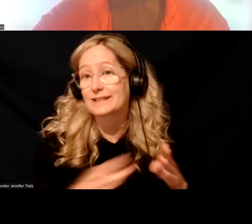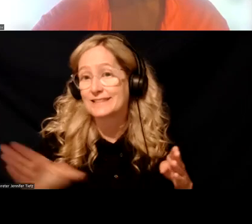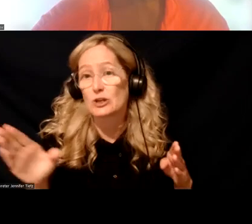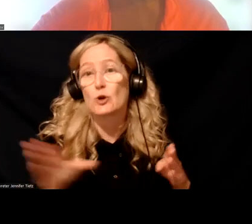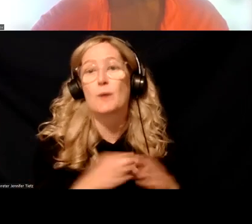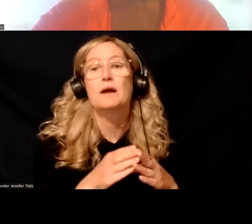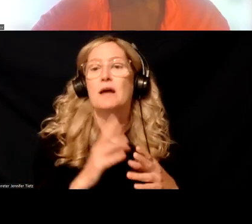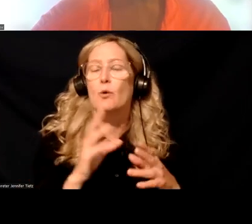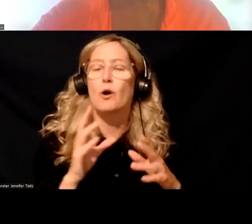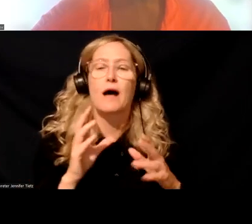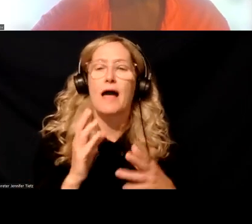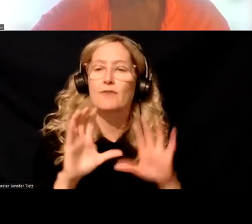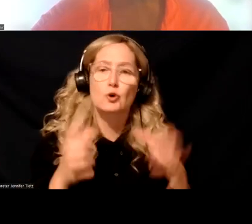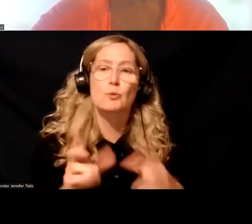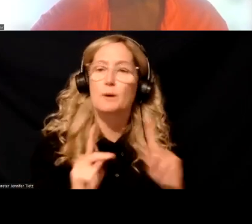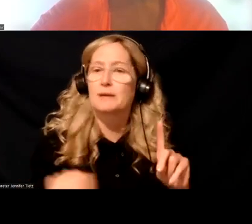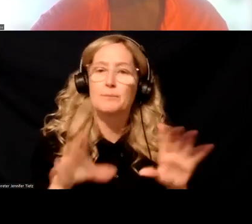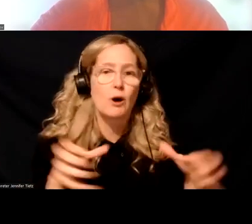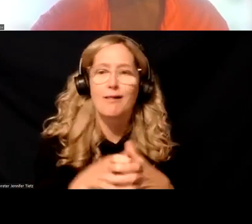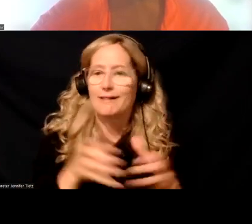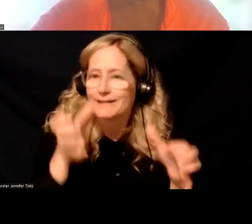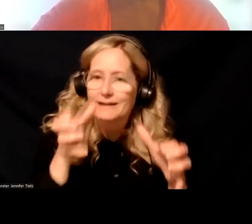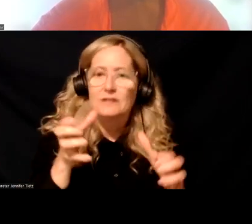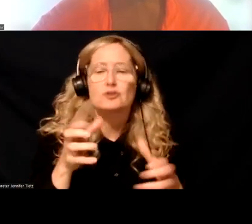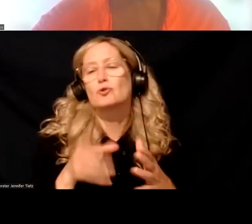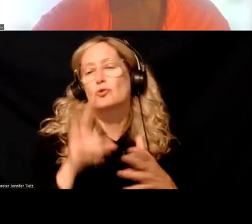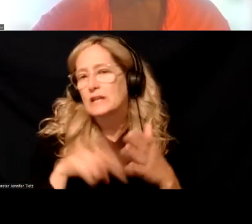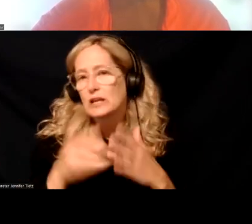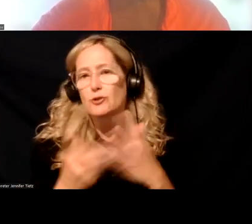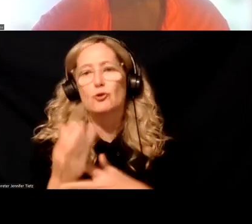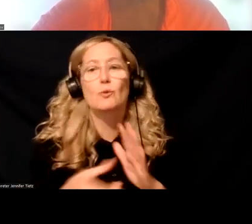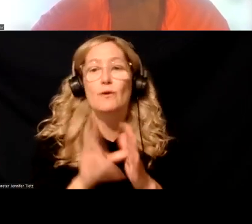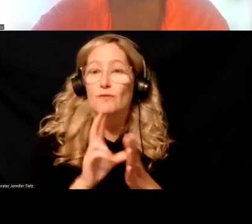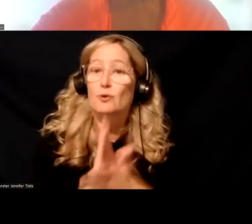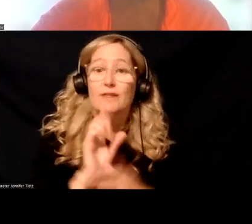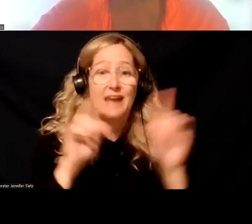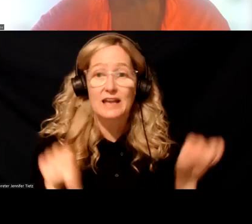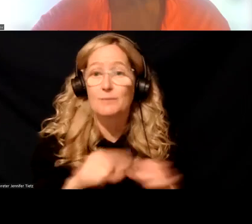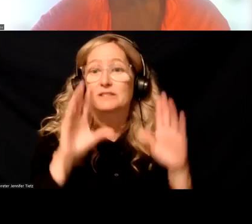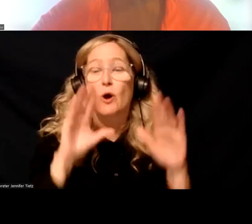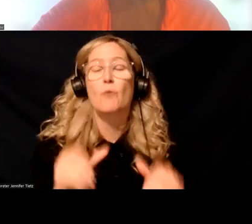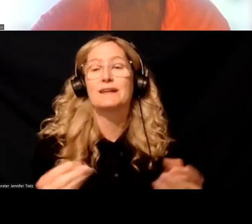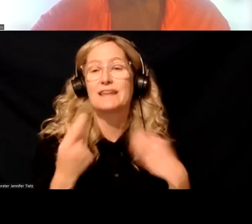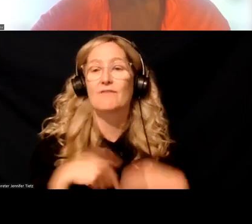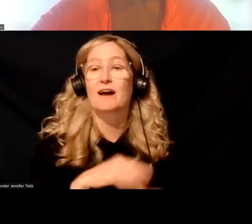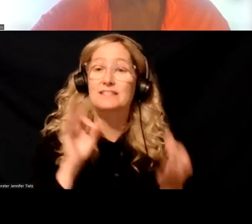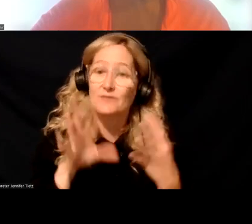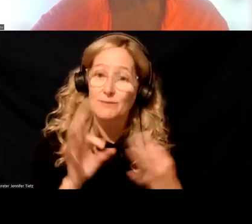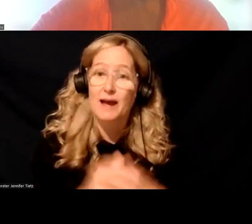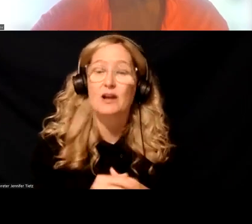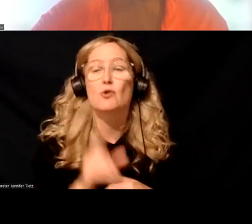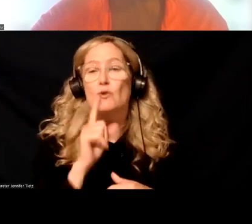a group of experts to, um, review some drafts of these, of some of these documents and helping us to give, give feedback and, and